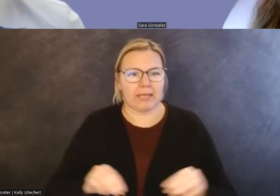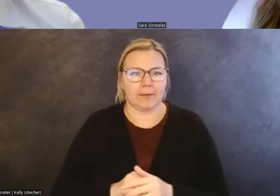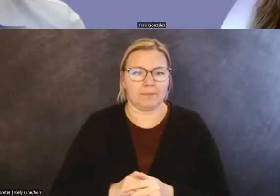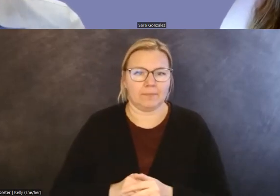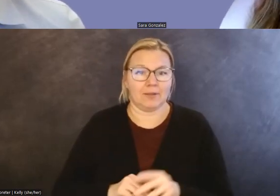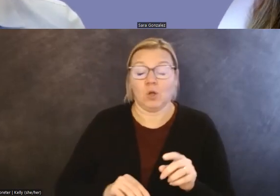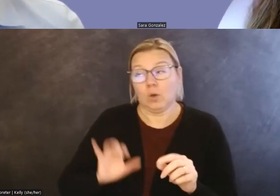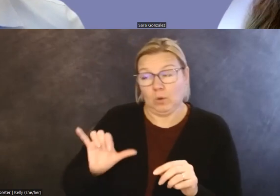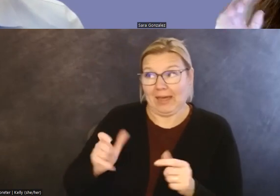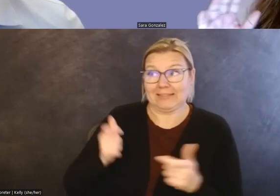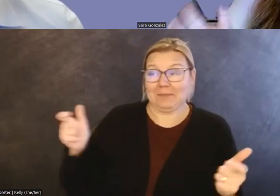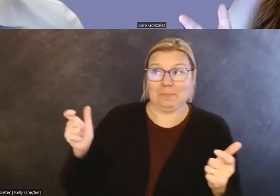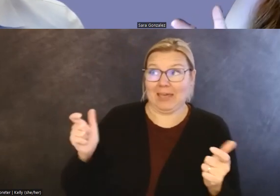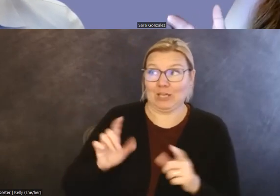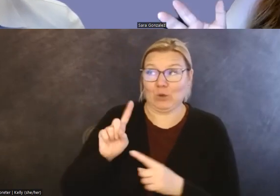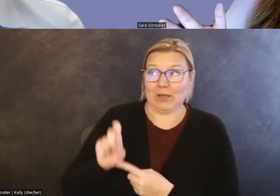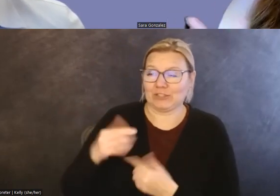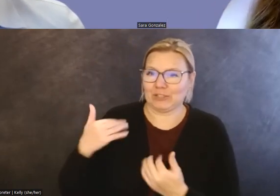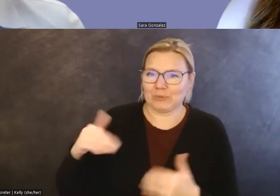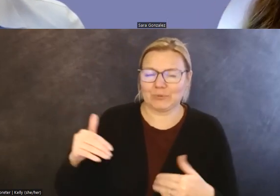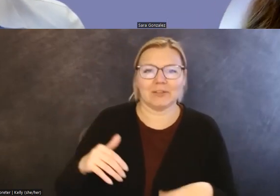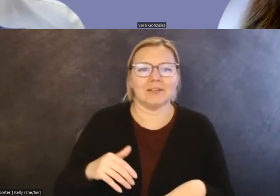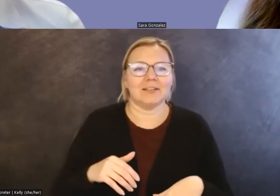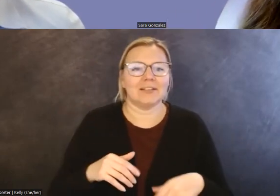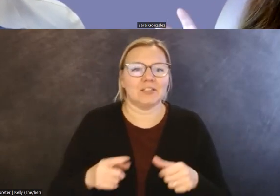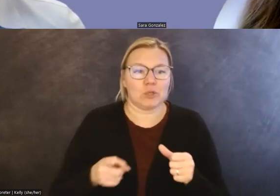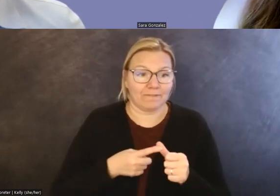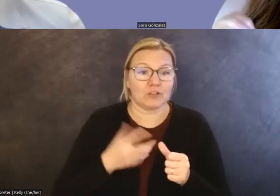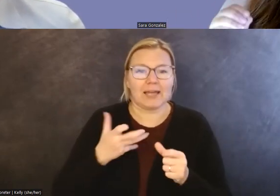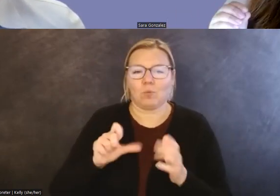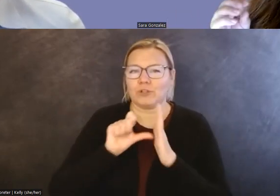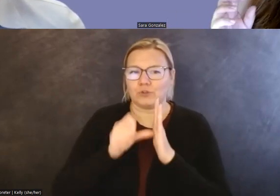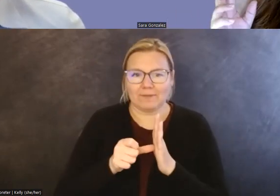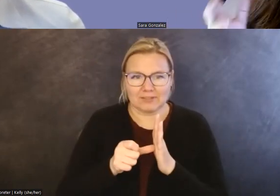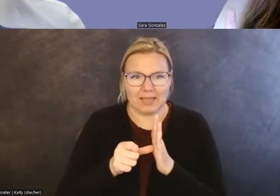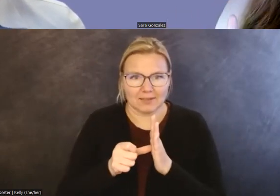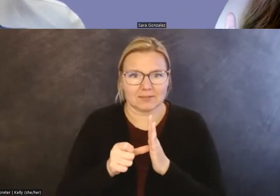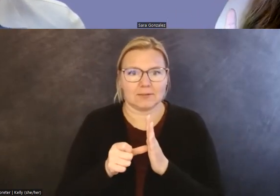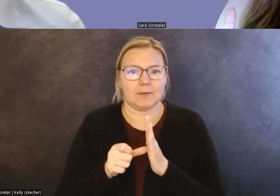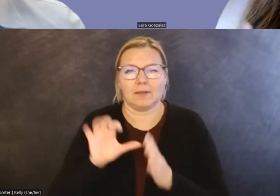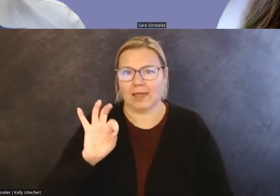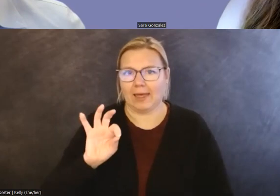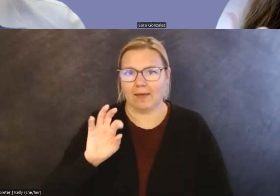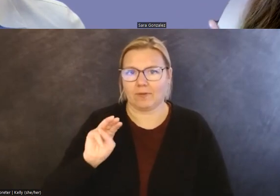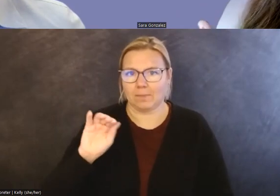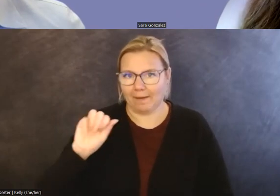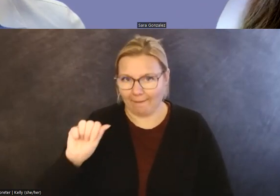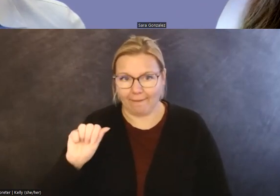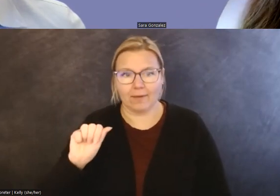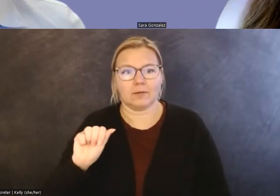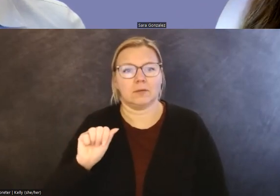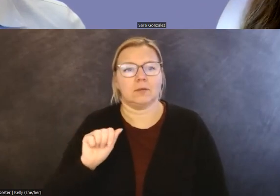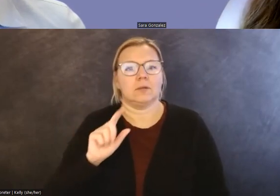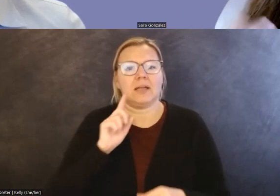question. First off, I do want to point out that FMIA has purposefully chosen